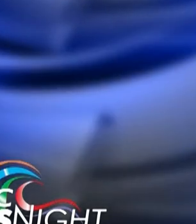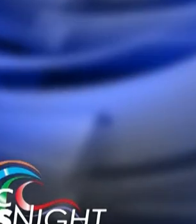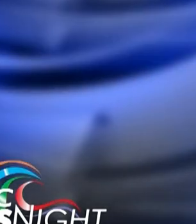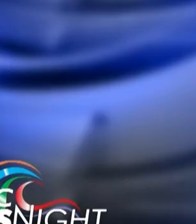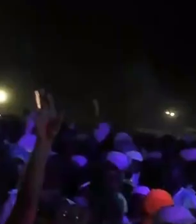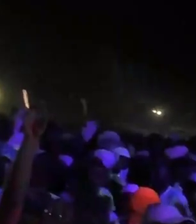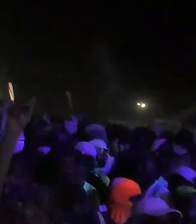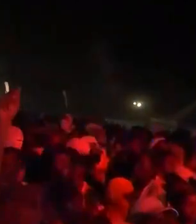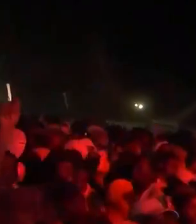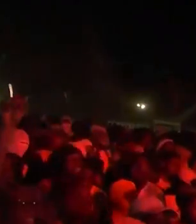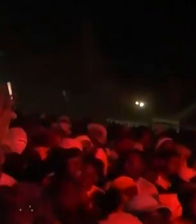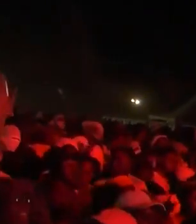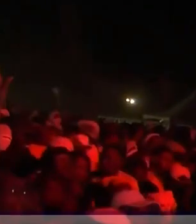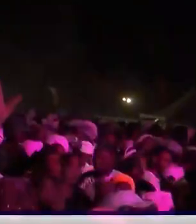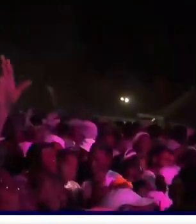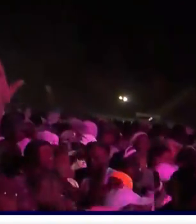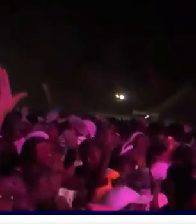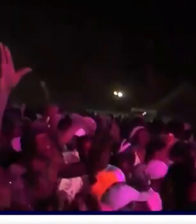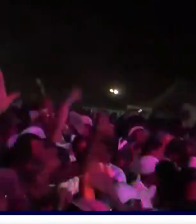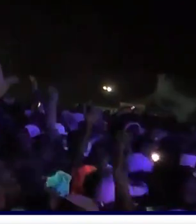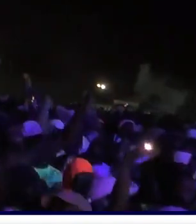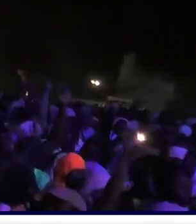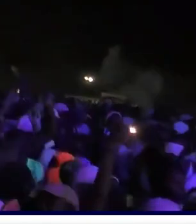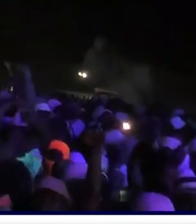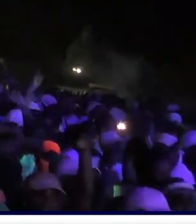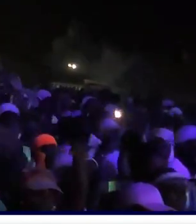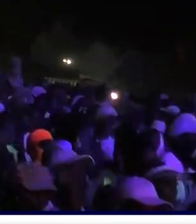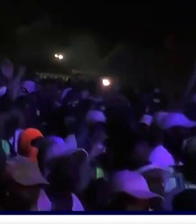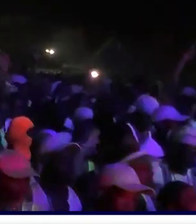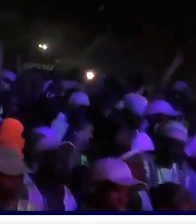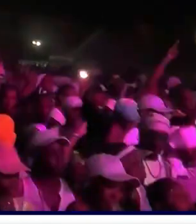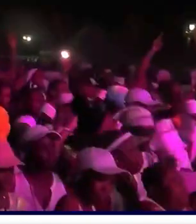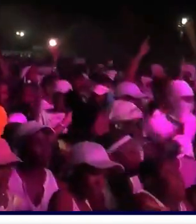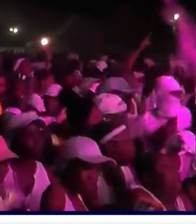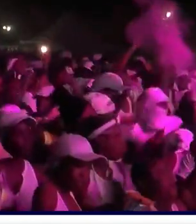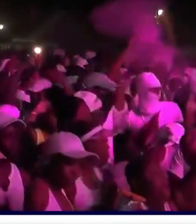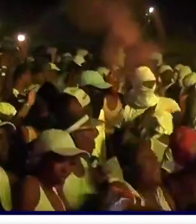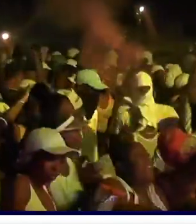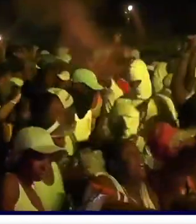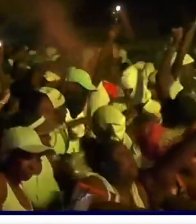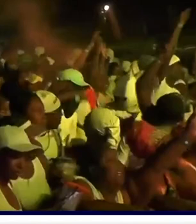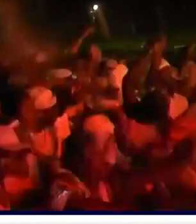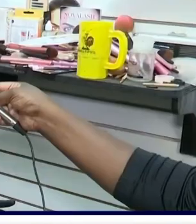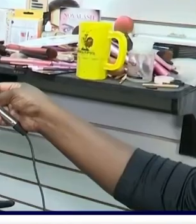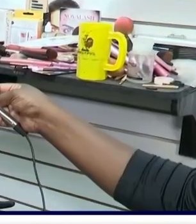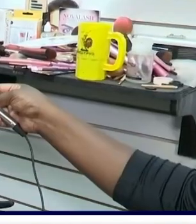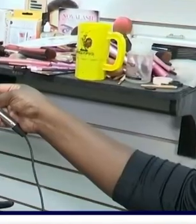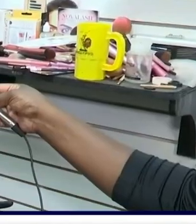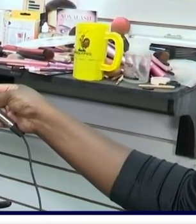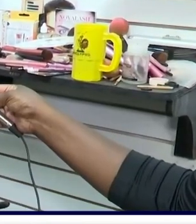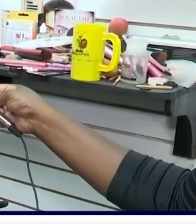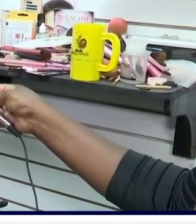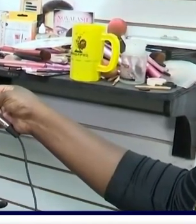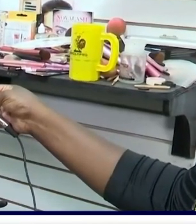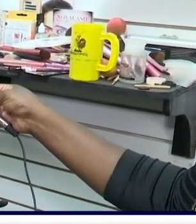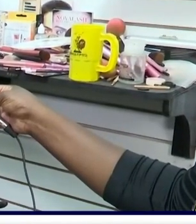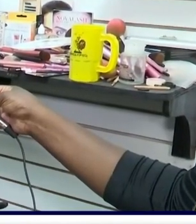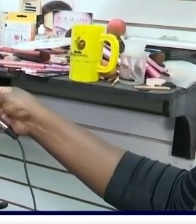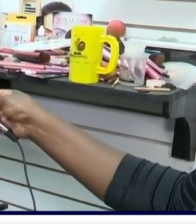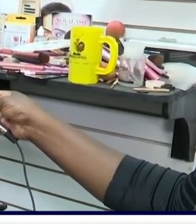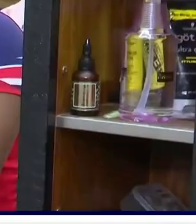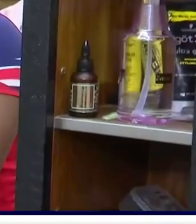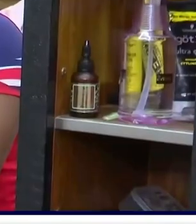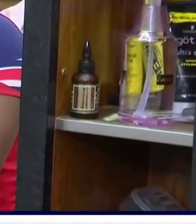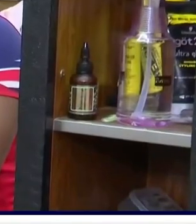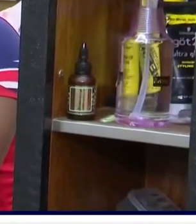Insurers promising to cover crop over events amid concerns about safety and security. Some Bridgestone businesses reporting an uptick in sales with